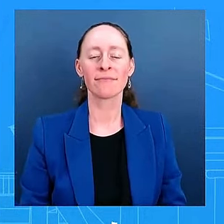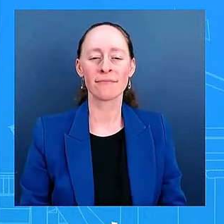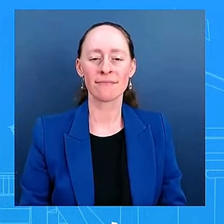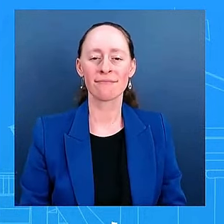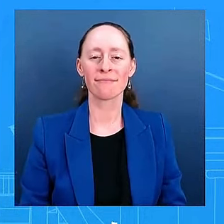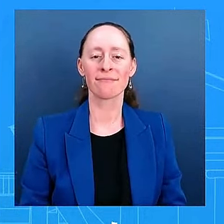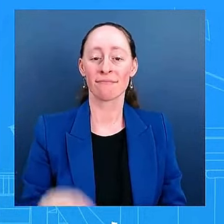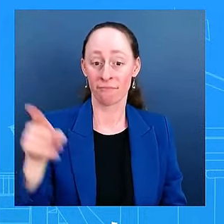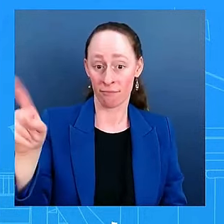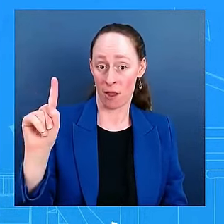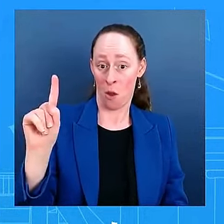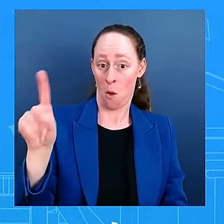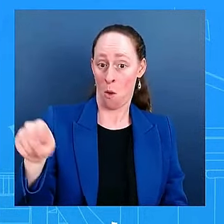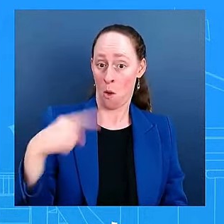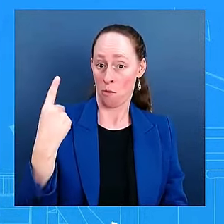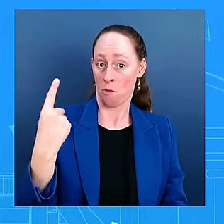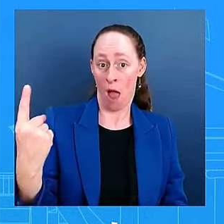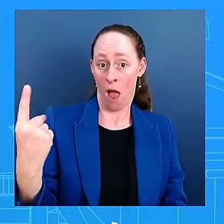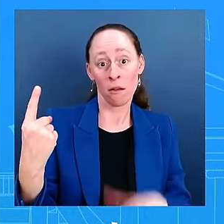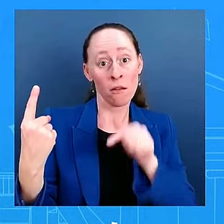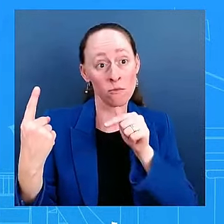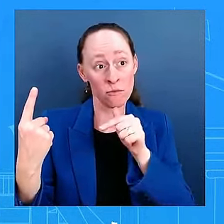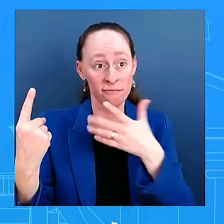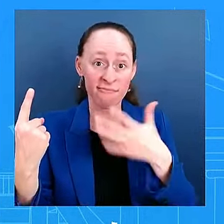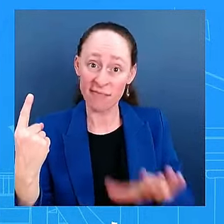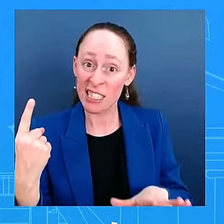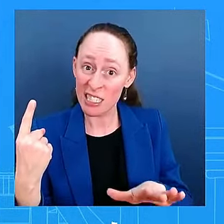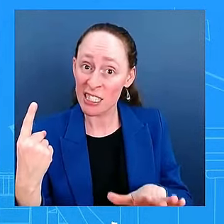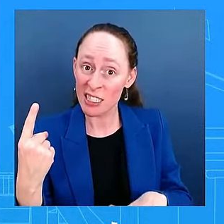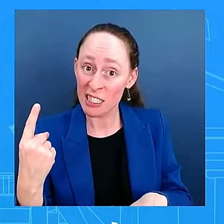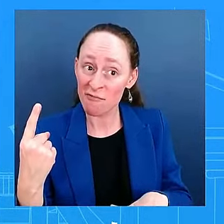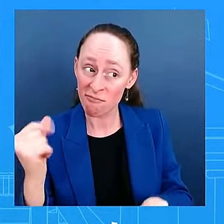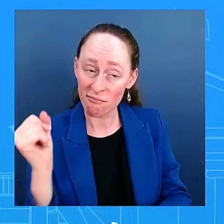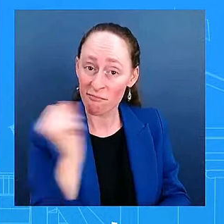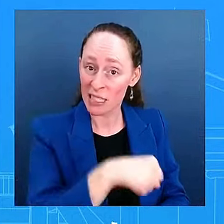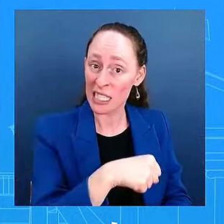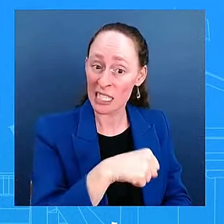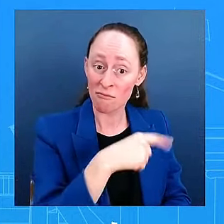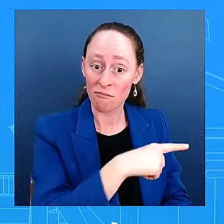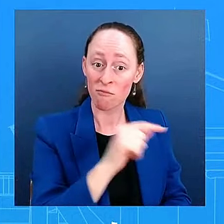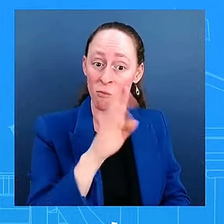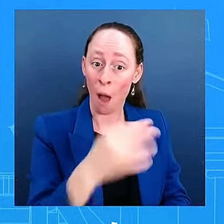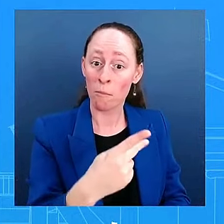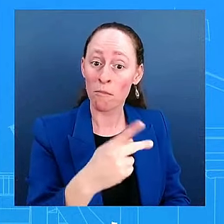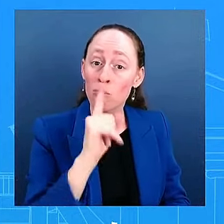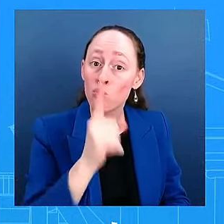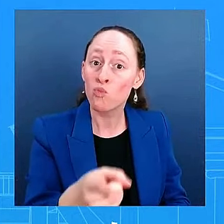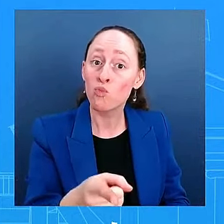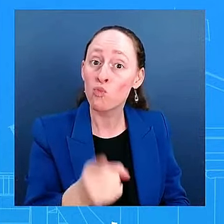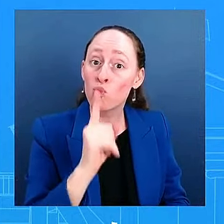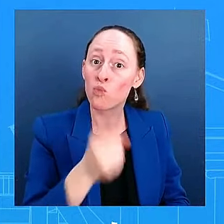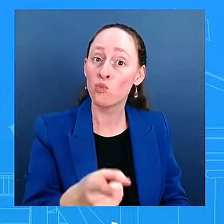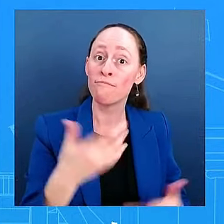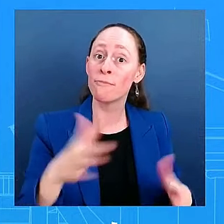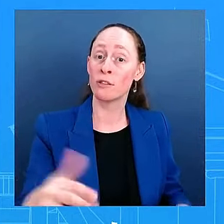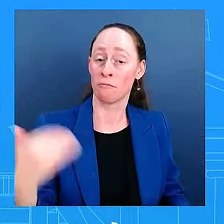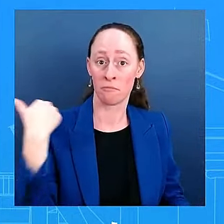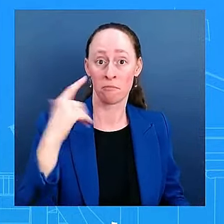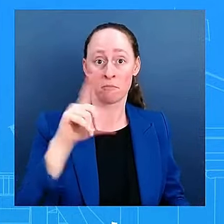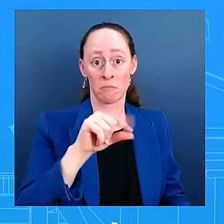has been able to beat Donald Trump. I mean, that is true. In 2020, he was able to do that. There were more than 20 candidates who tried to beat him, and